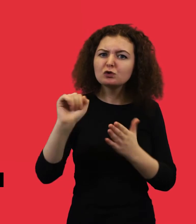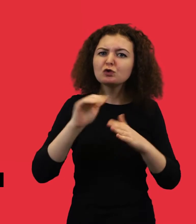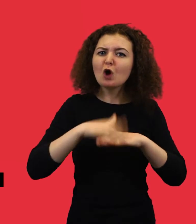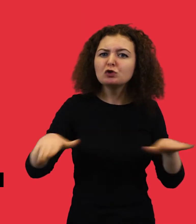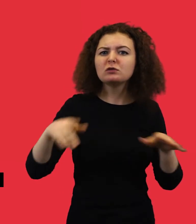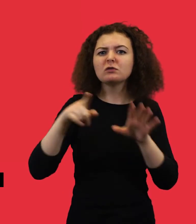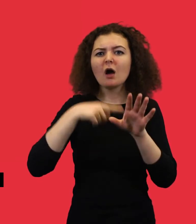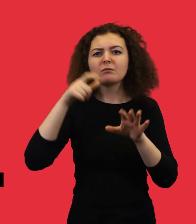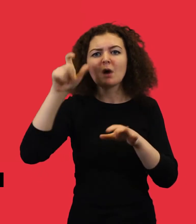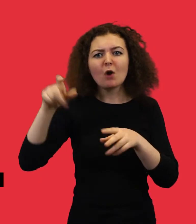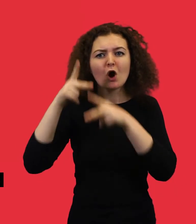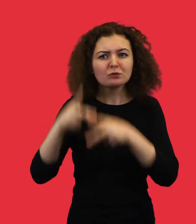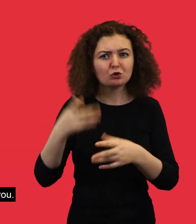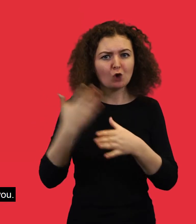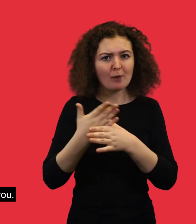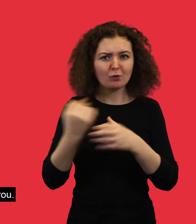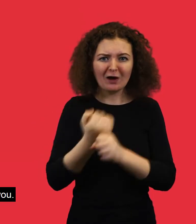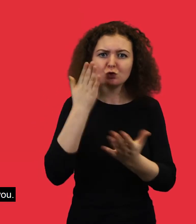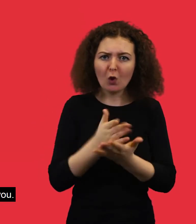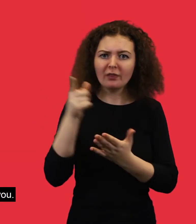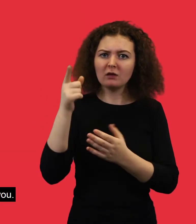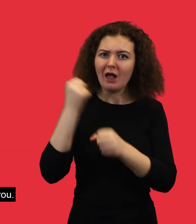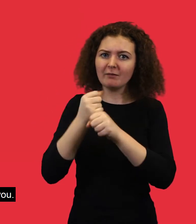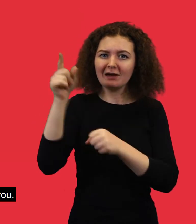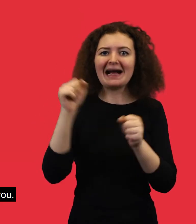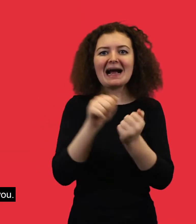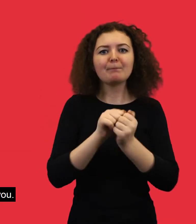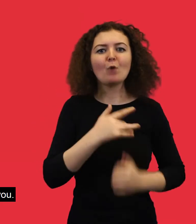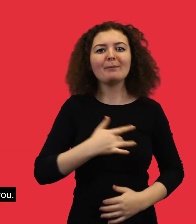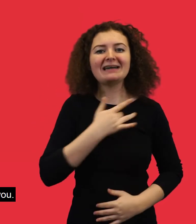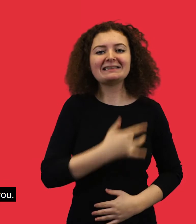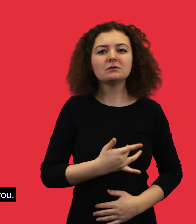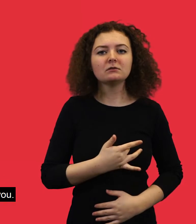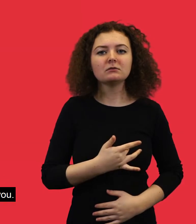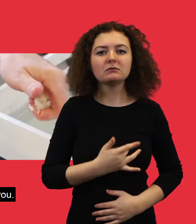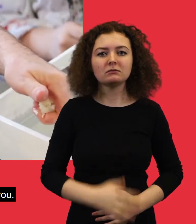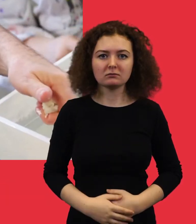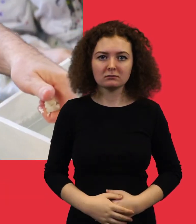and Young People's Commissioner's job to make sure that the government keeps their promises to you.